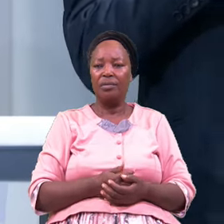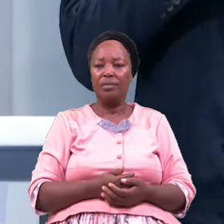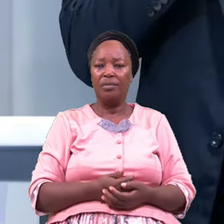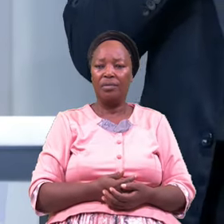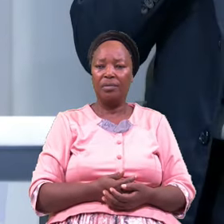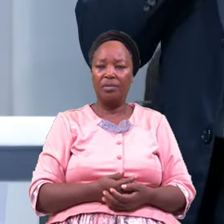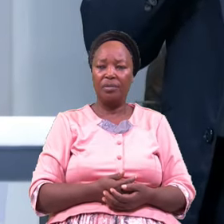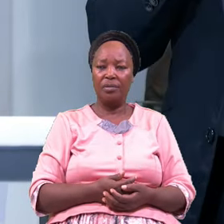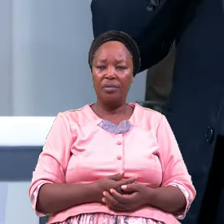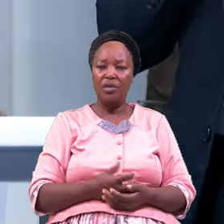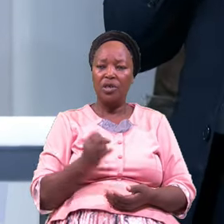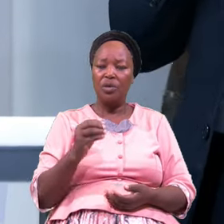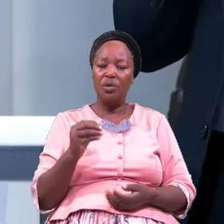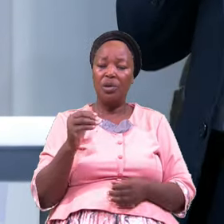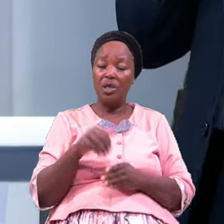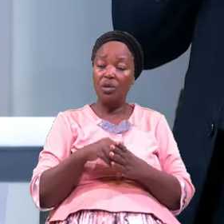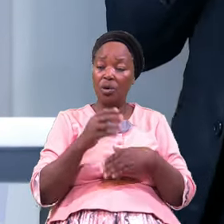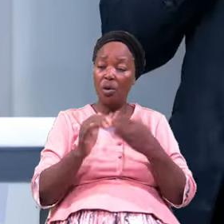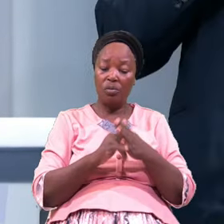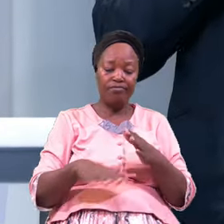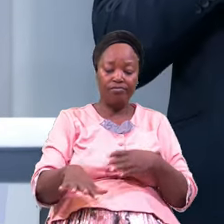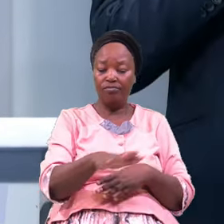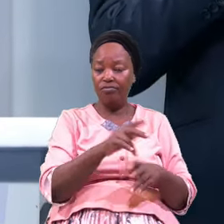In All Those Regional Headquarters